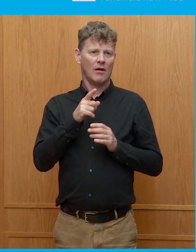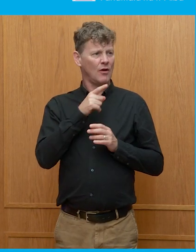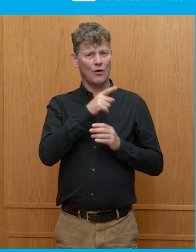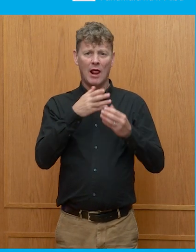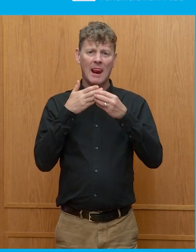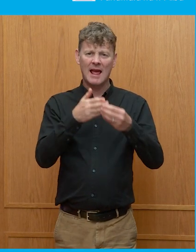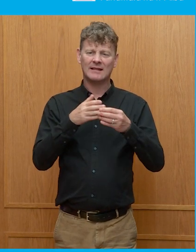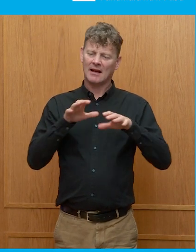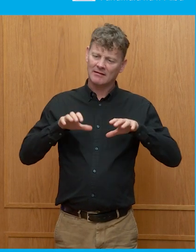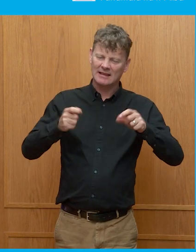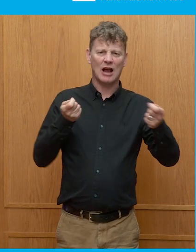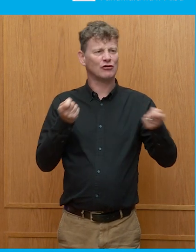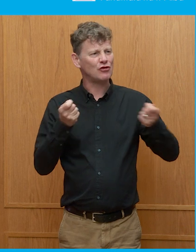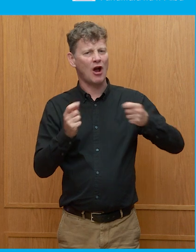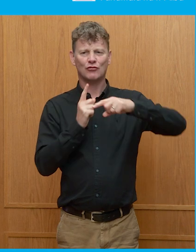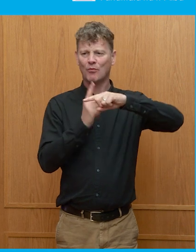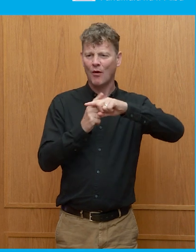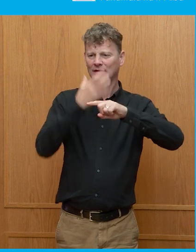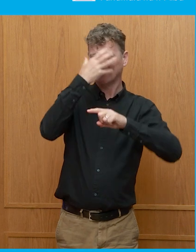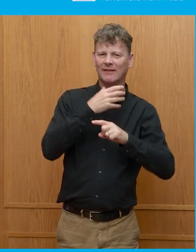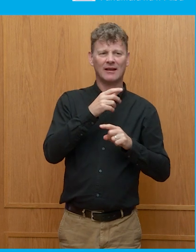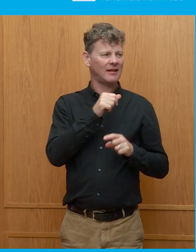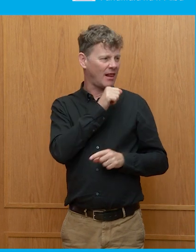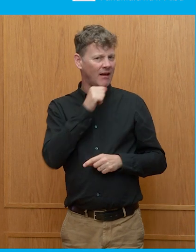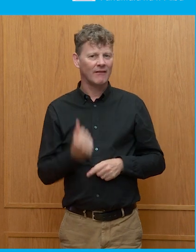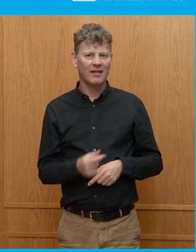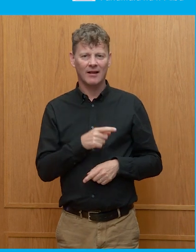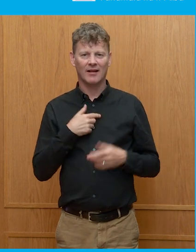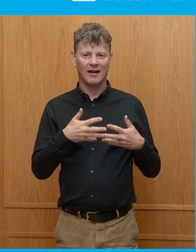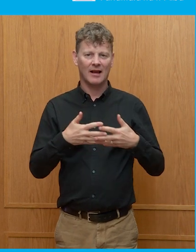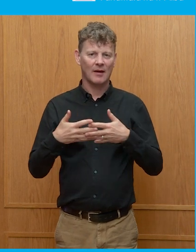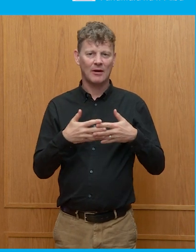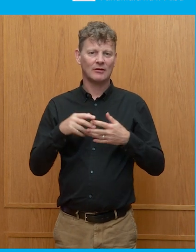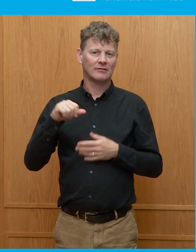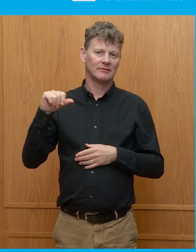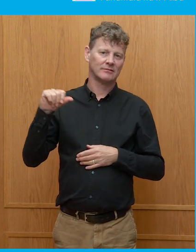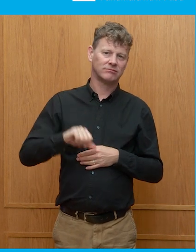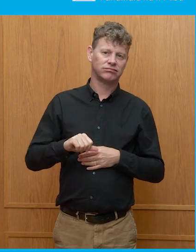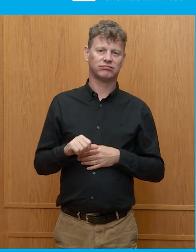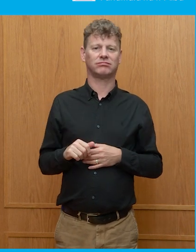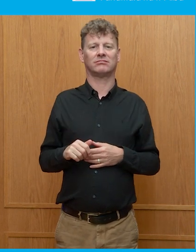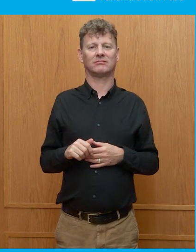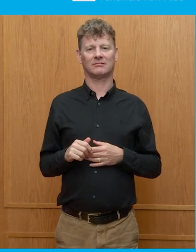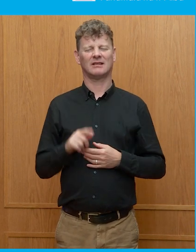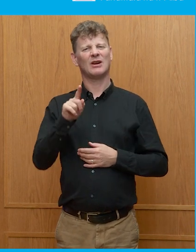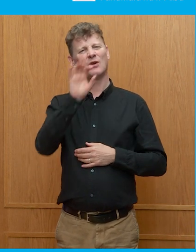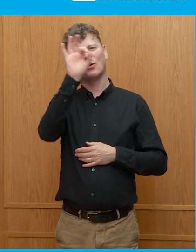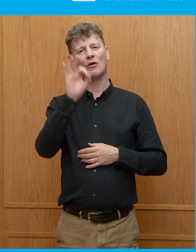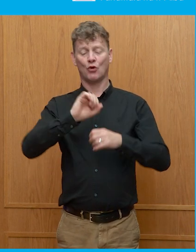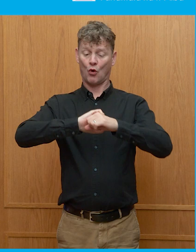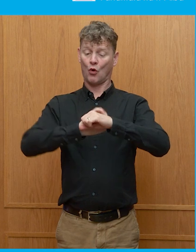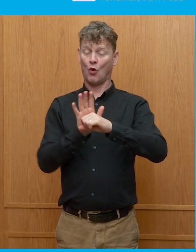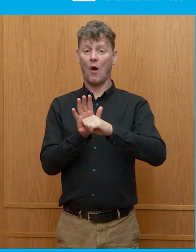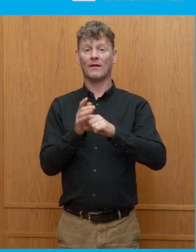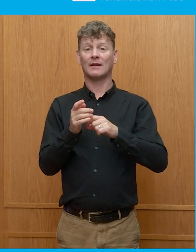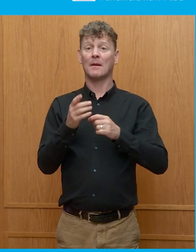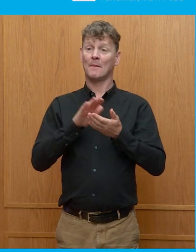and was the positive face to a cure. So it's interesting. The question was, did COVID presidentialise